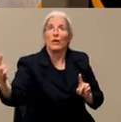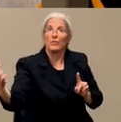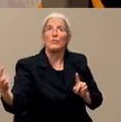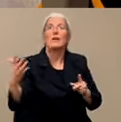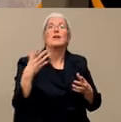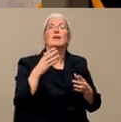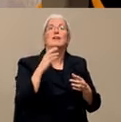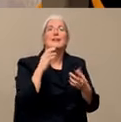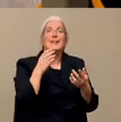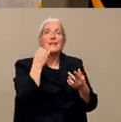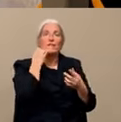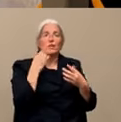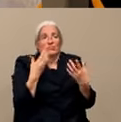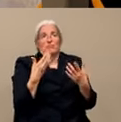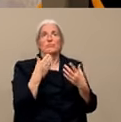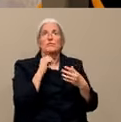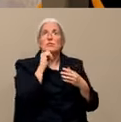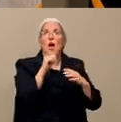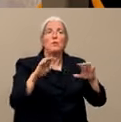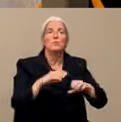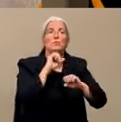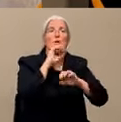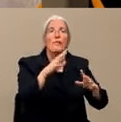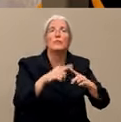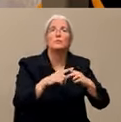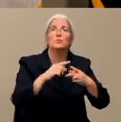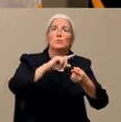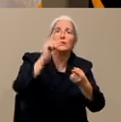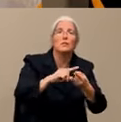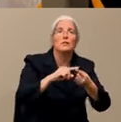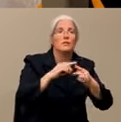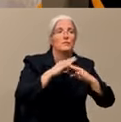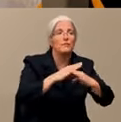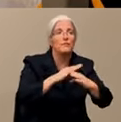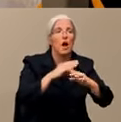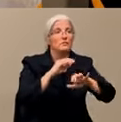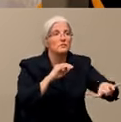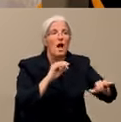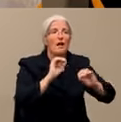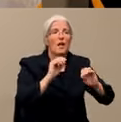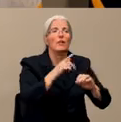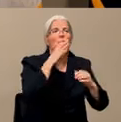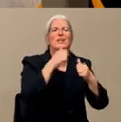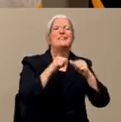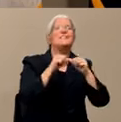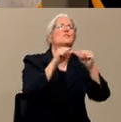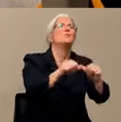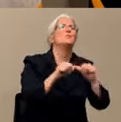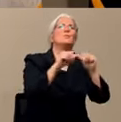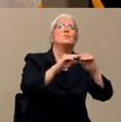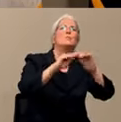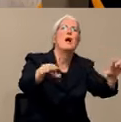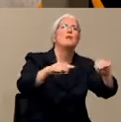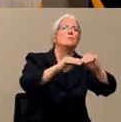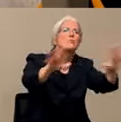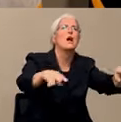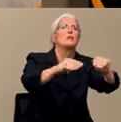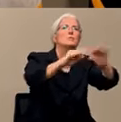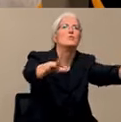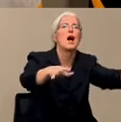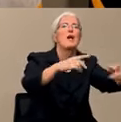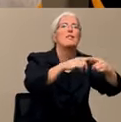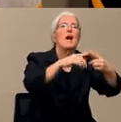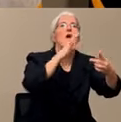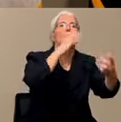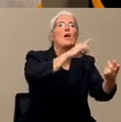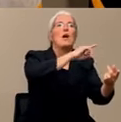intervention to stop spread, it's going to just keep shooting up and then eventually get to a point where it comes back down, however long that takes and how